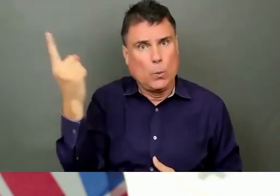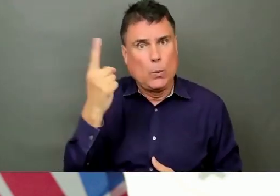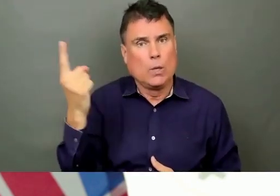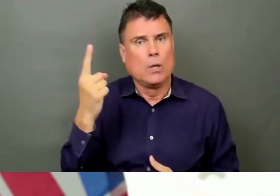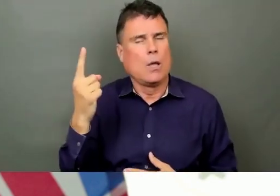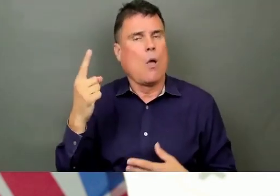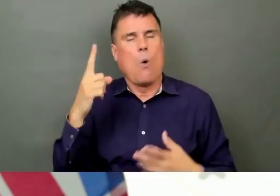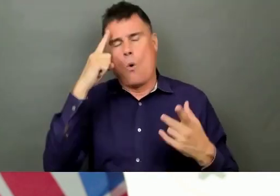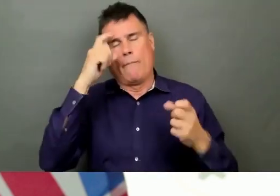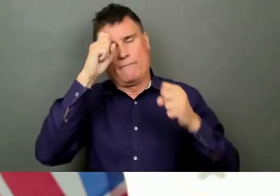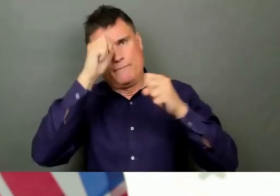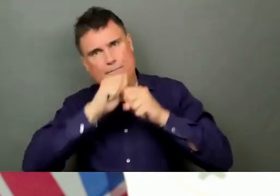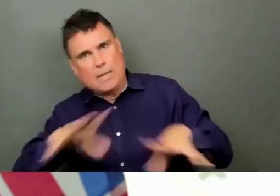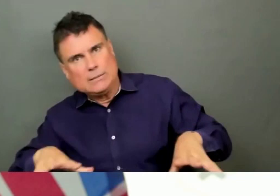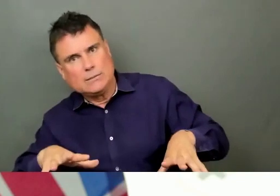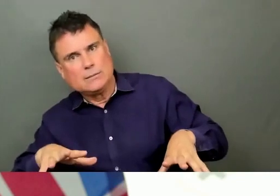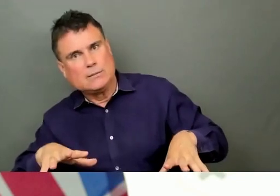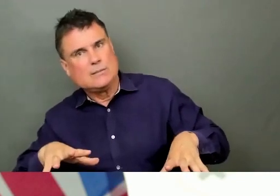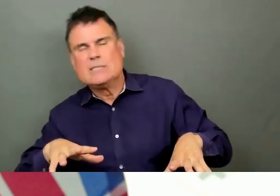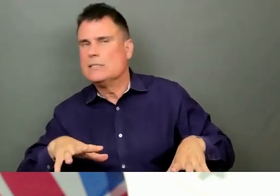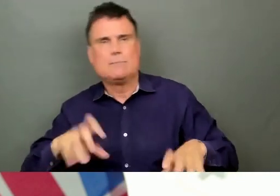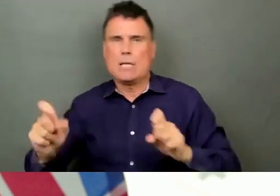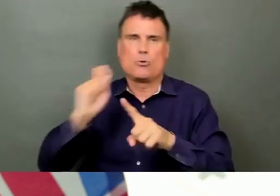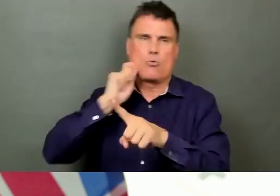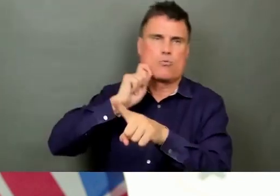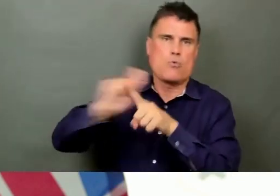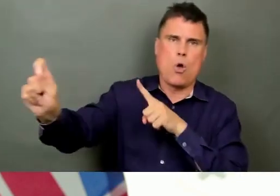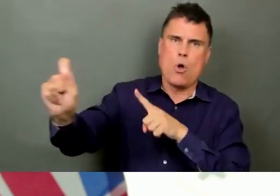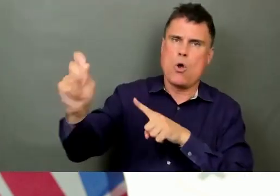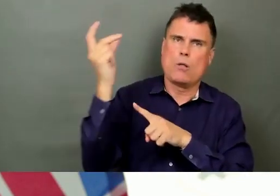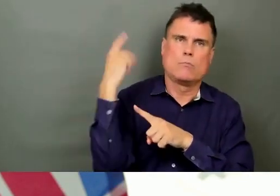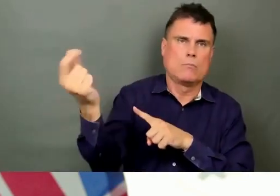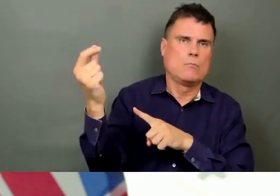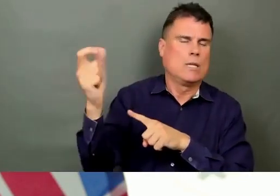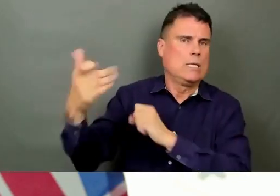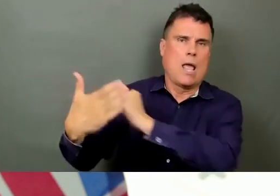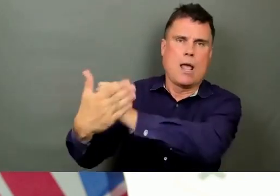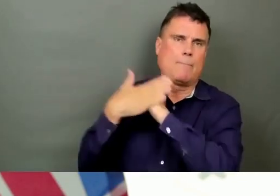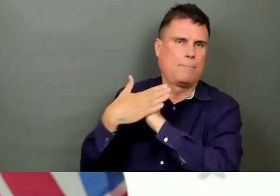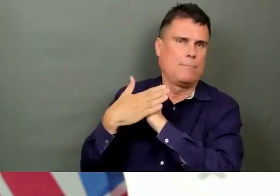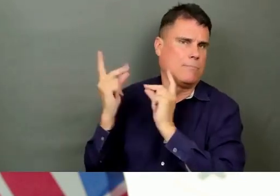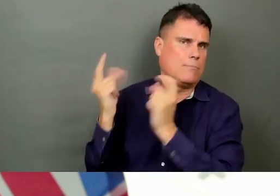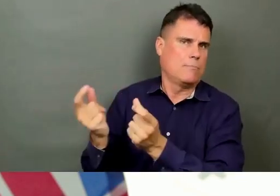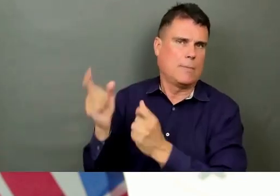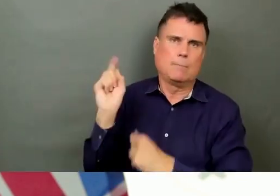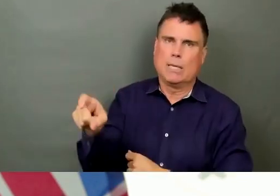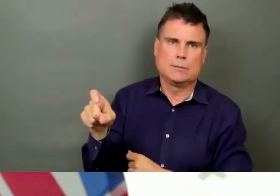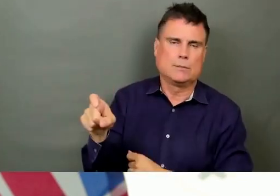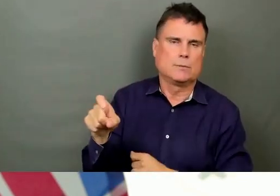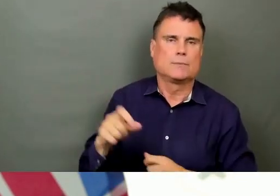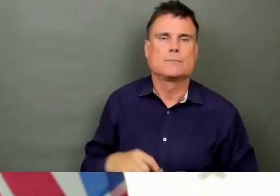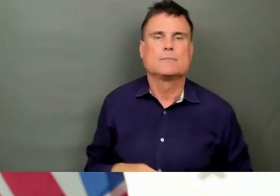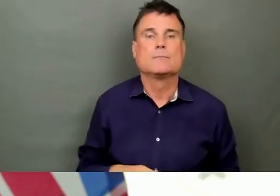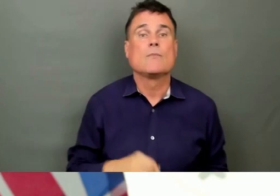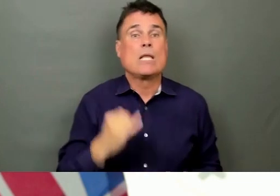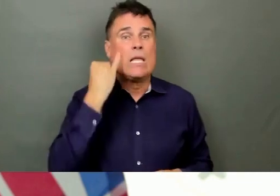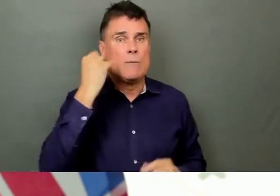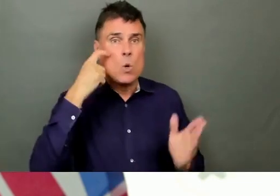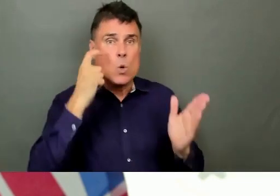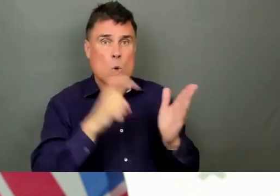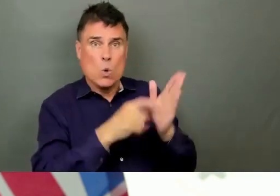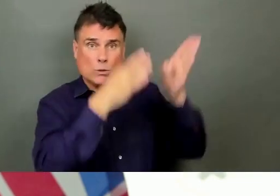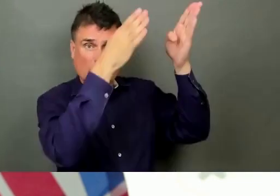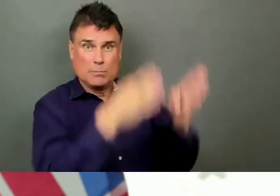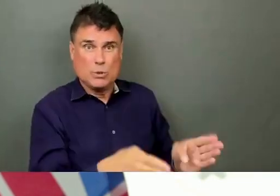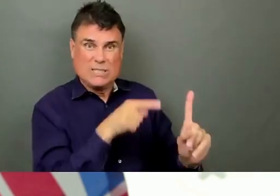quickly. After you call, get the person cooled down. Tub of cold water, wet towels all over them.